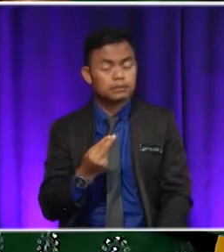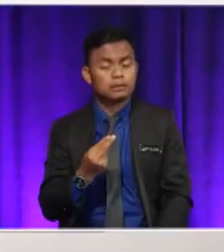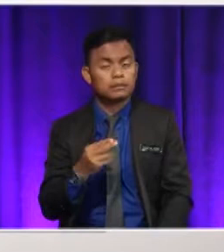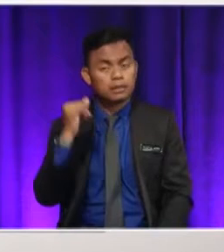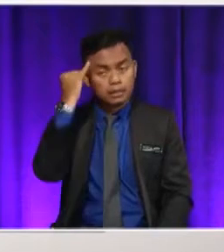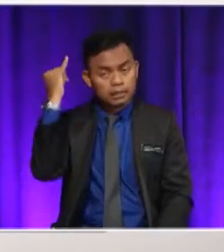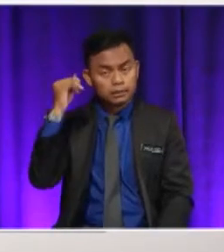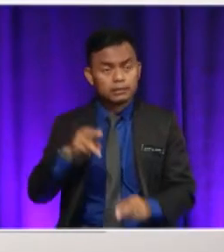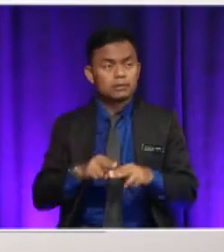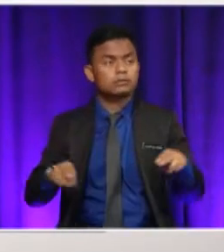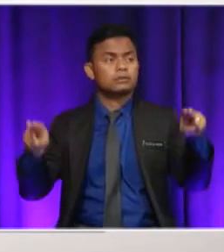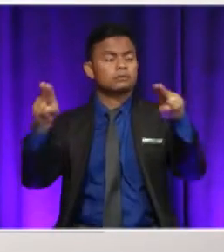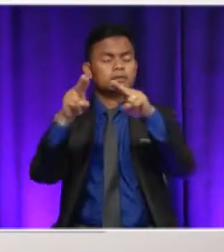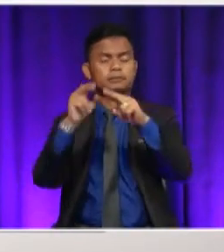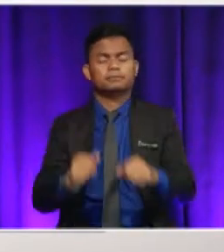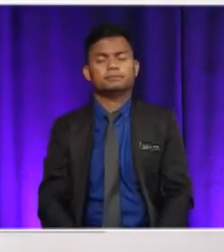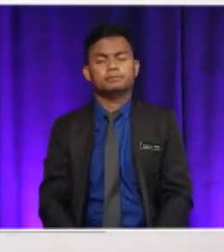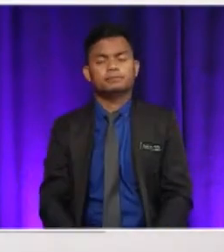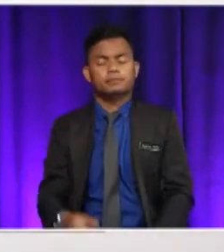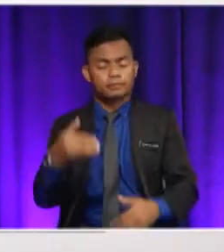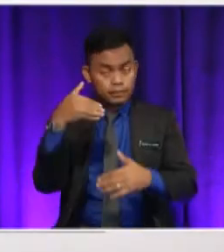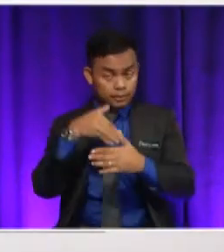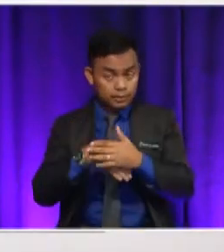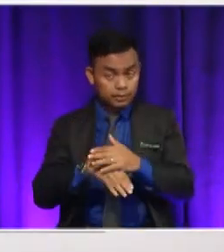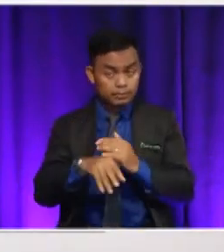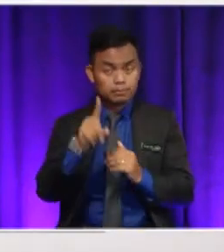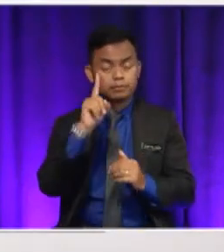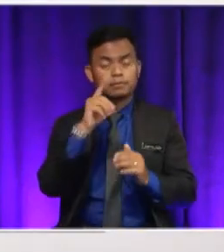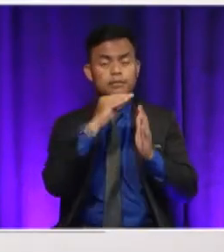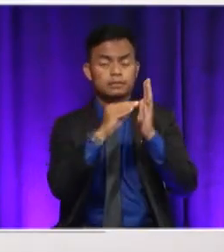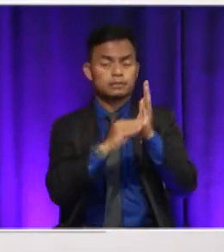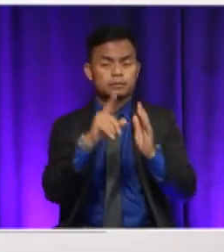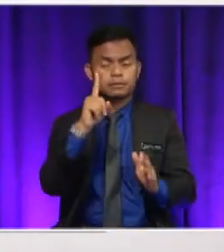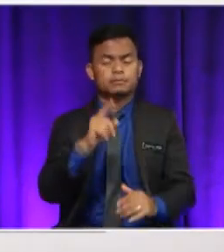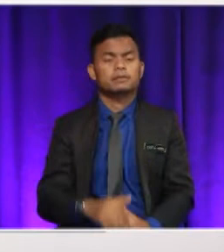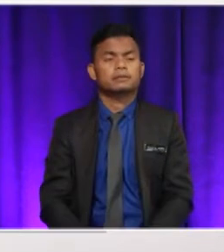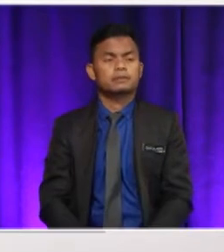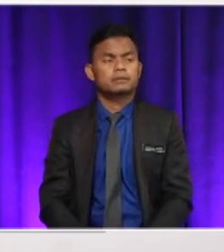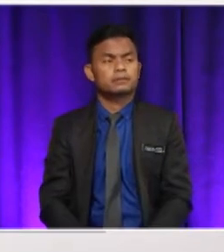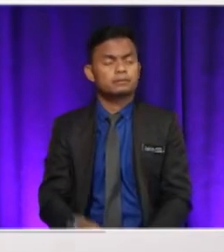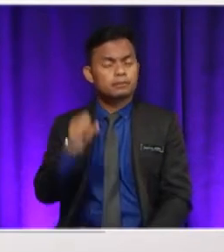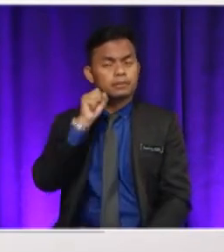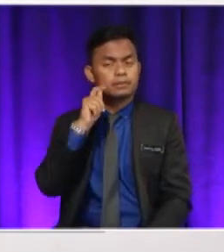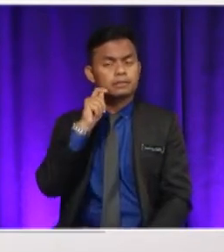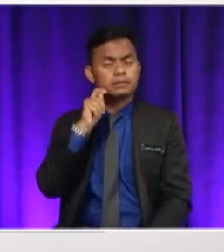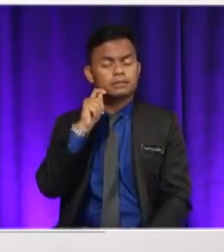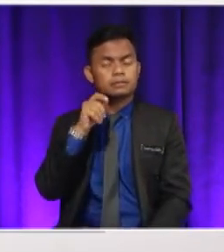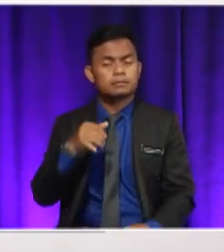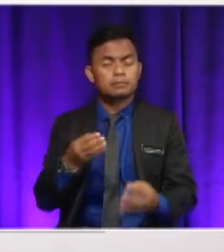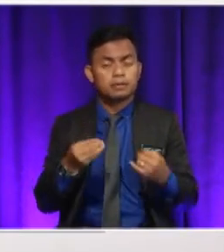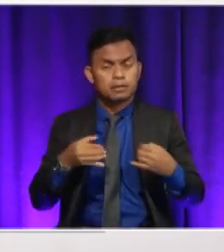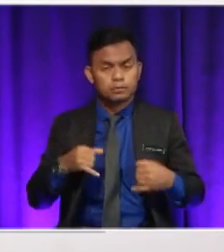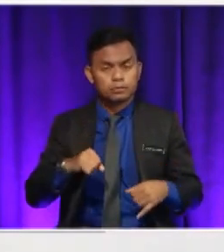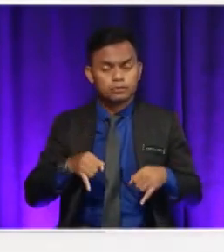I think the first paragraph tells that there's a British explorer named Ed Stafford that wanted to walk the Amazon